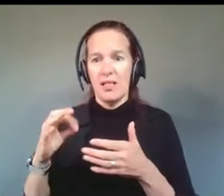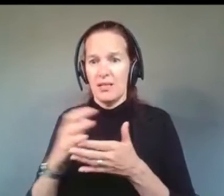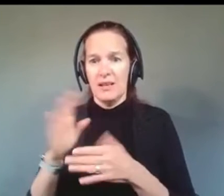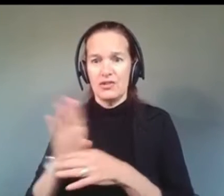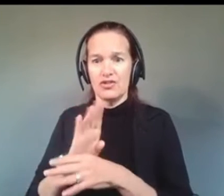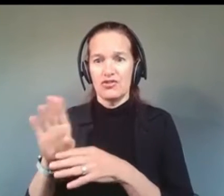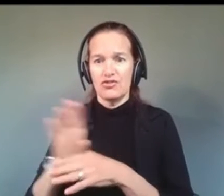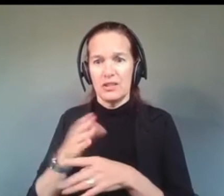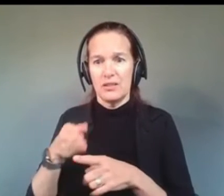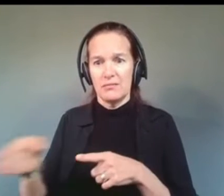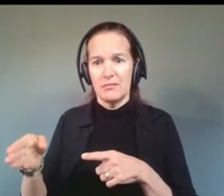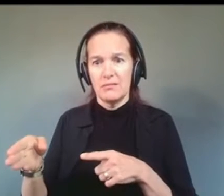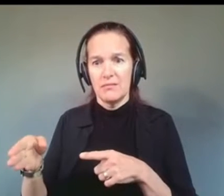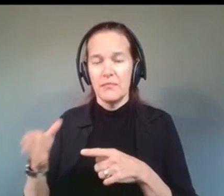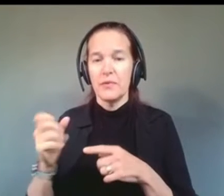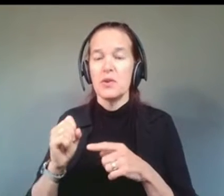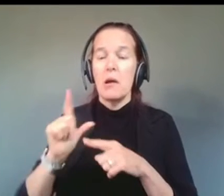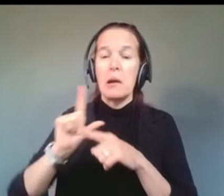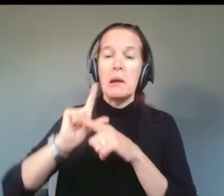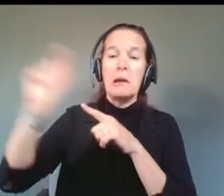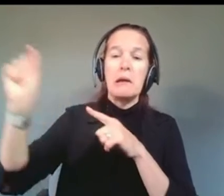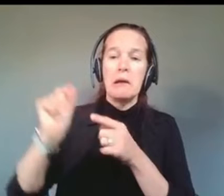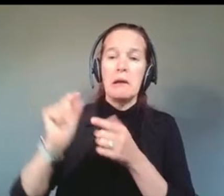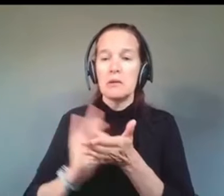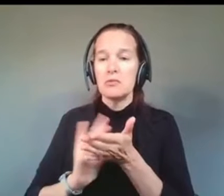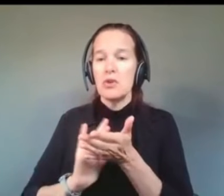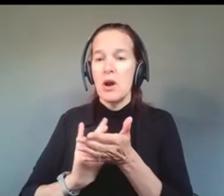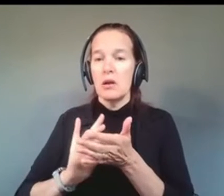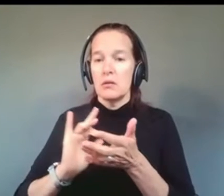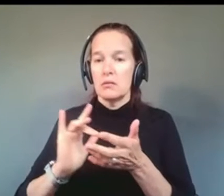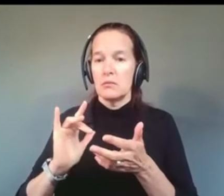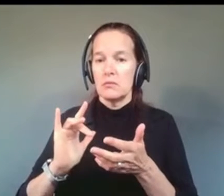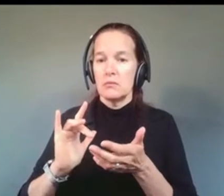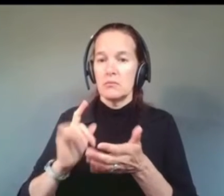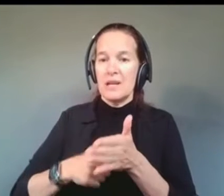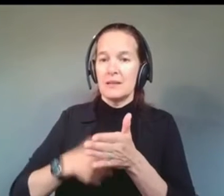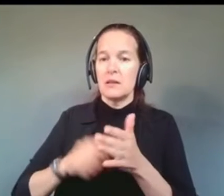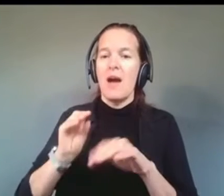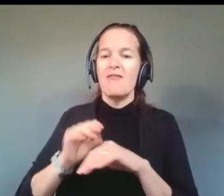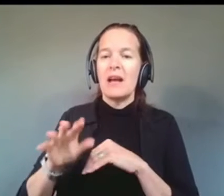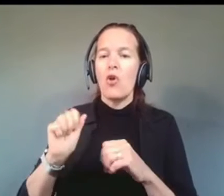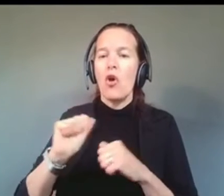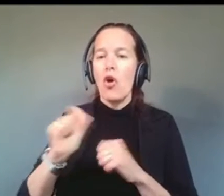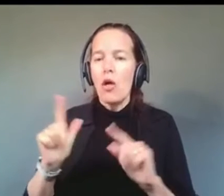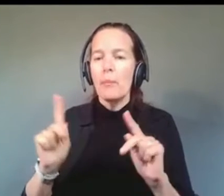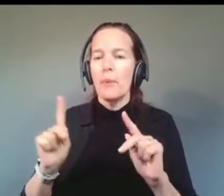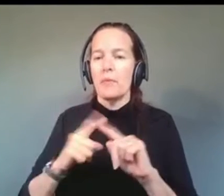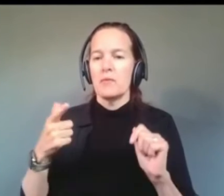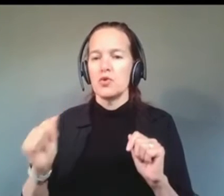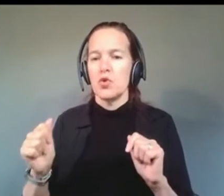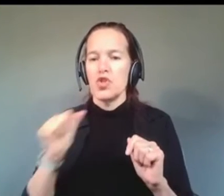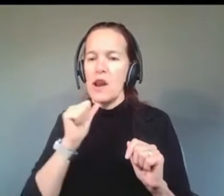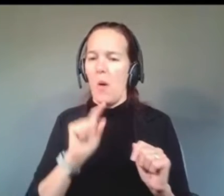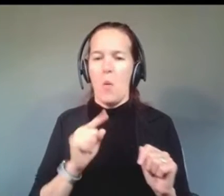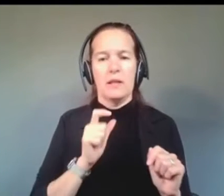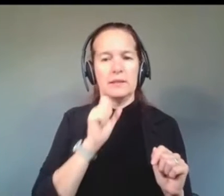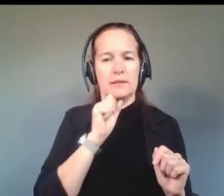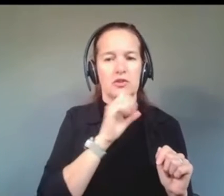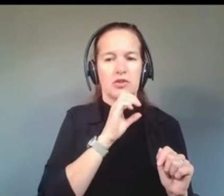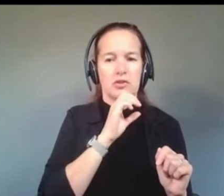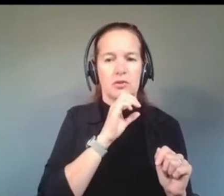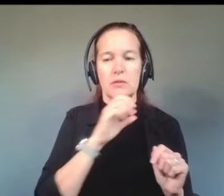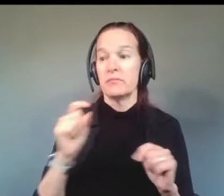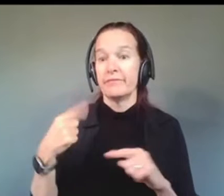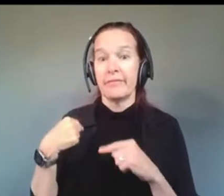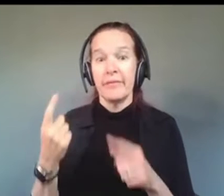Skyrocketing prescription drug prices are affecting all Georgians, not just seniors. In recent years, Georgia residents and